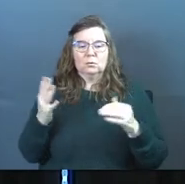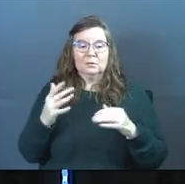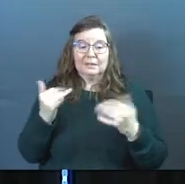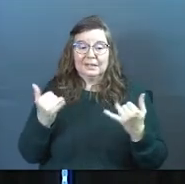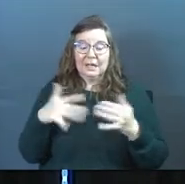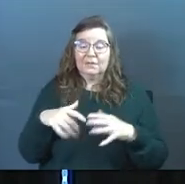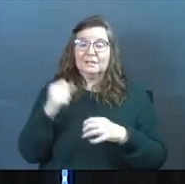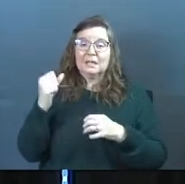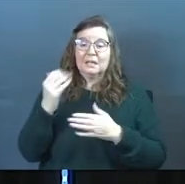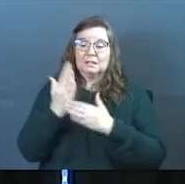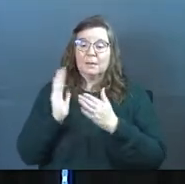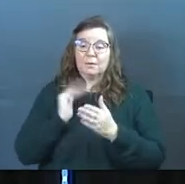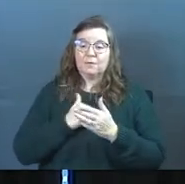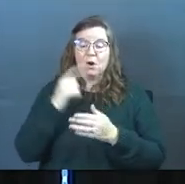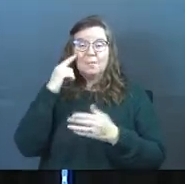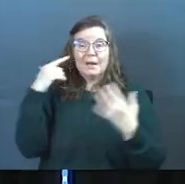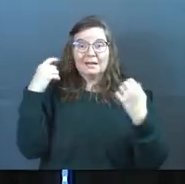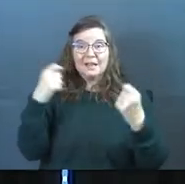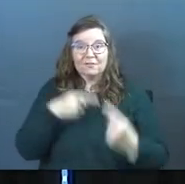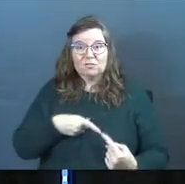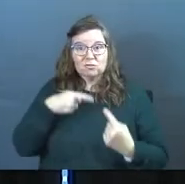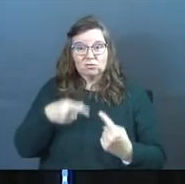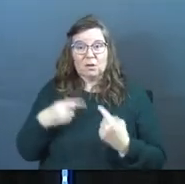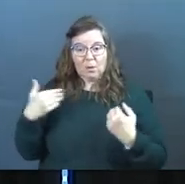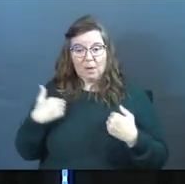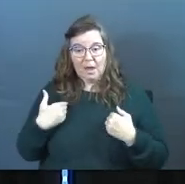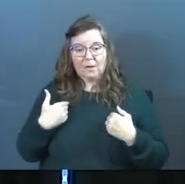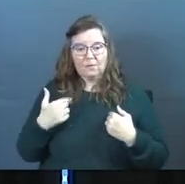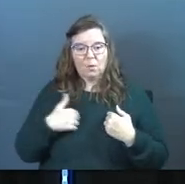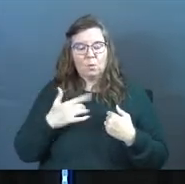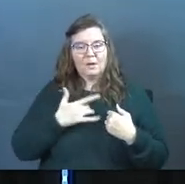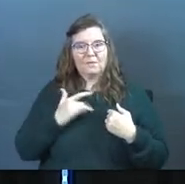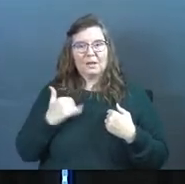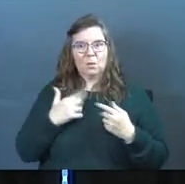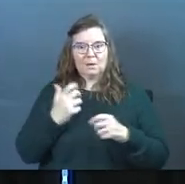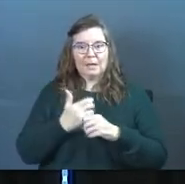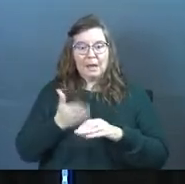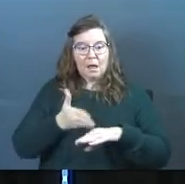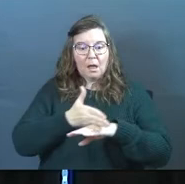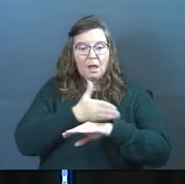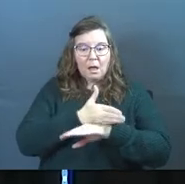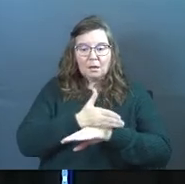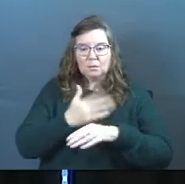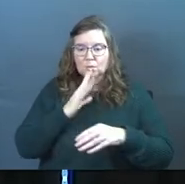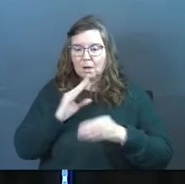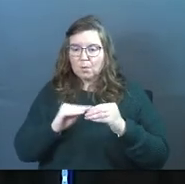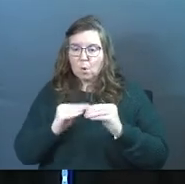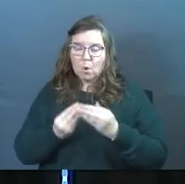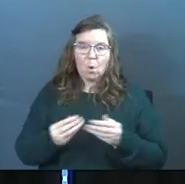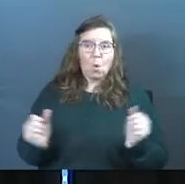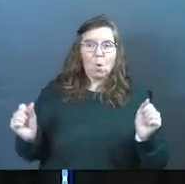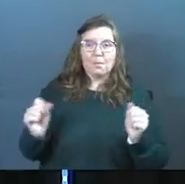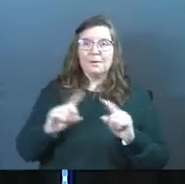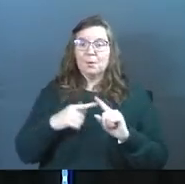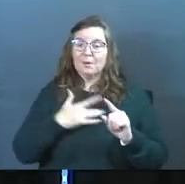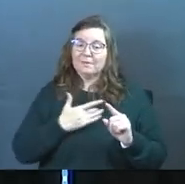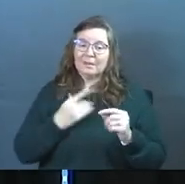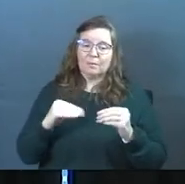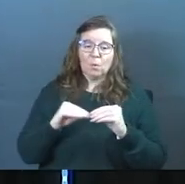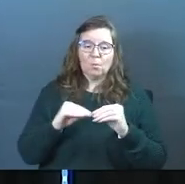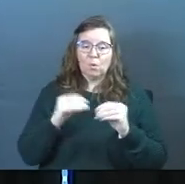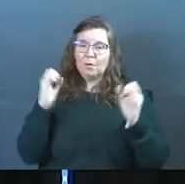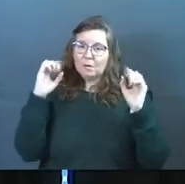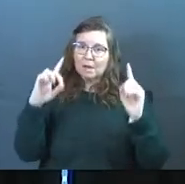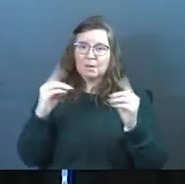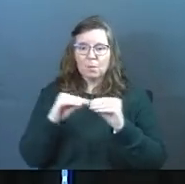Even taking some of our mental health struggles that we have and we feel like we're getting better and we feel like we're talking more openly about it. We feel like we're